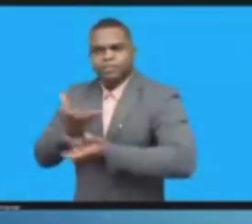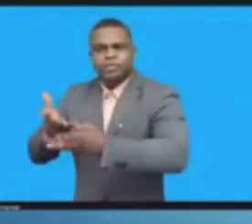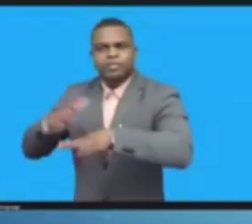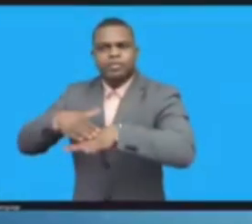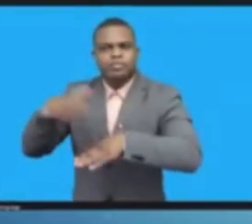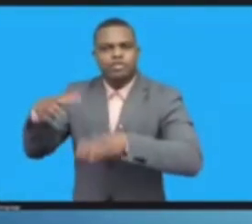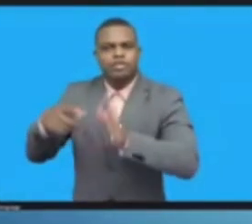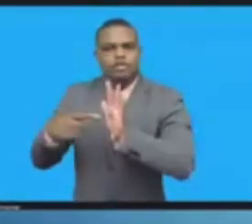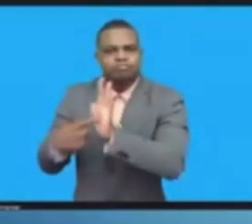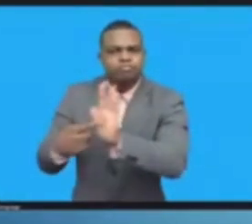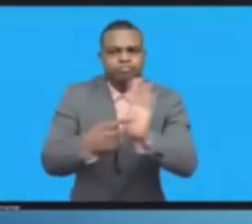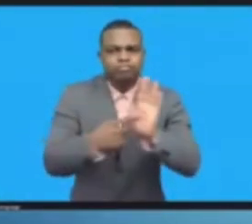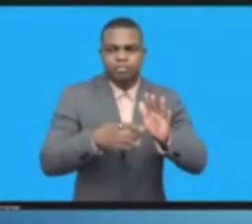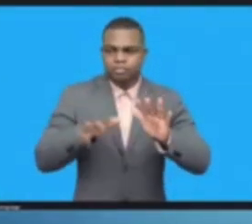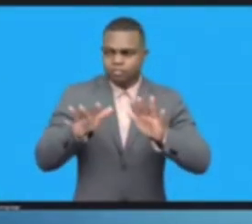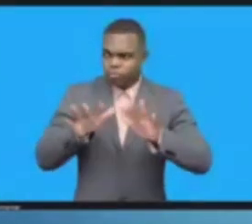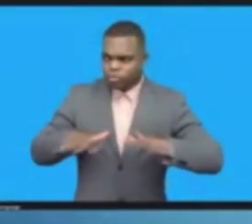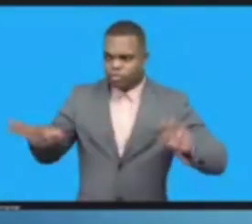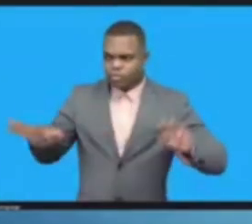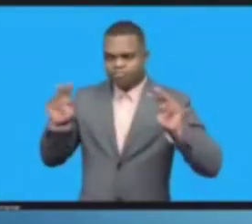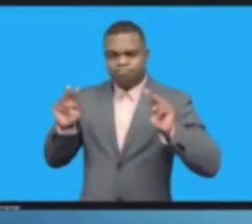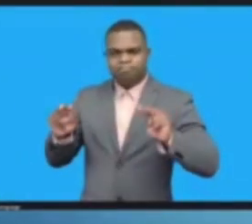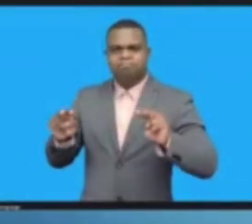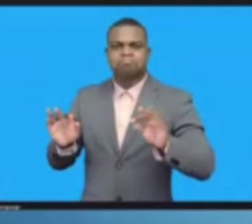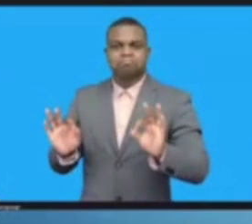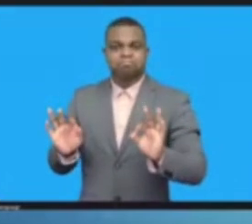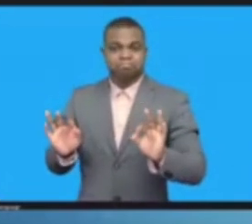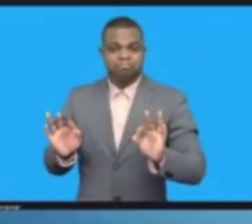We do that for free. We do that for you.